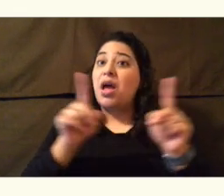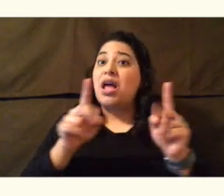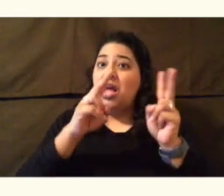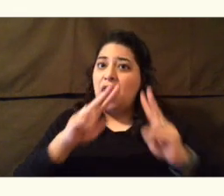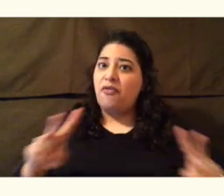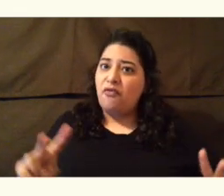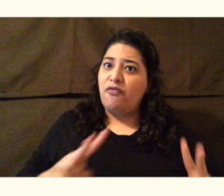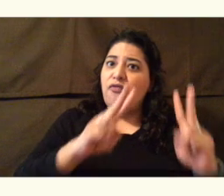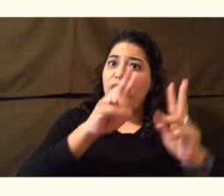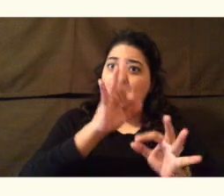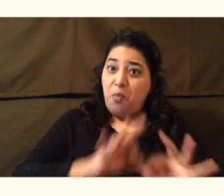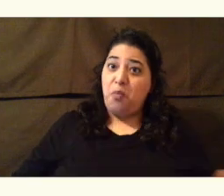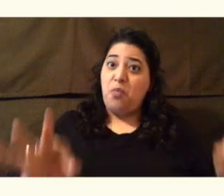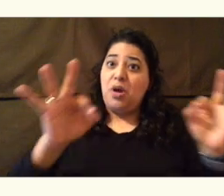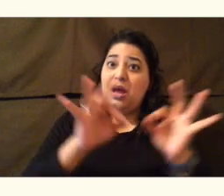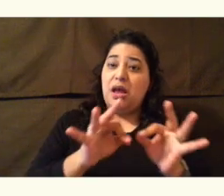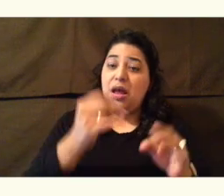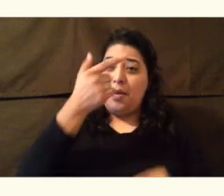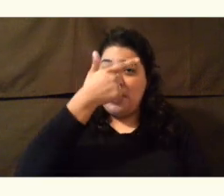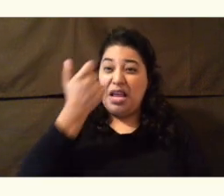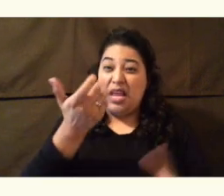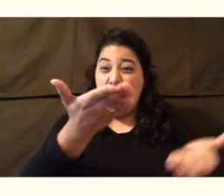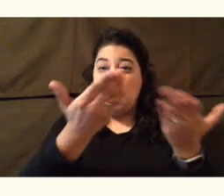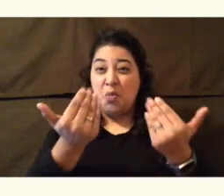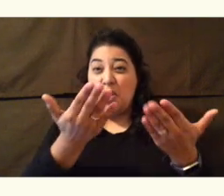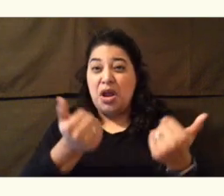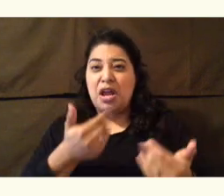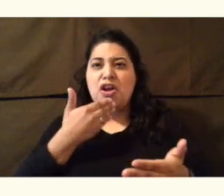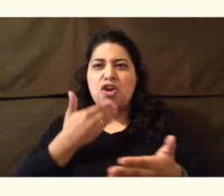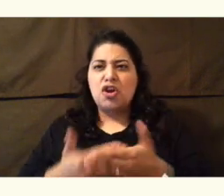rich soil, which is good for growing crops.